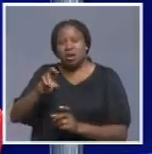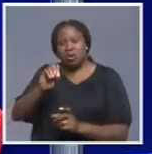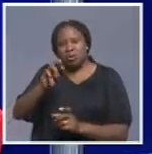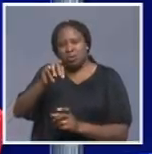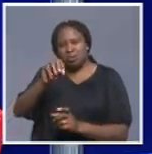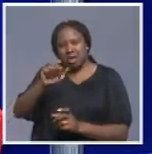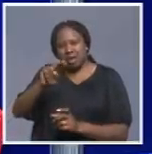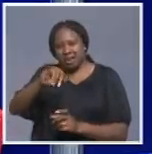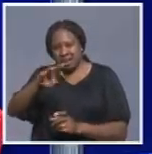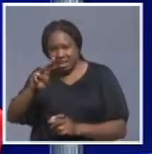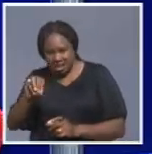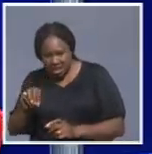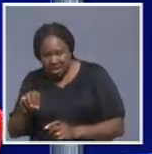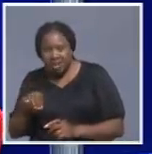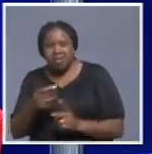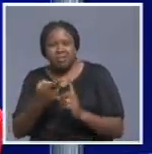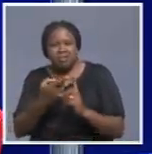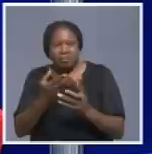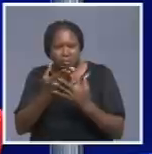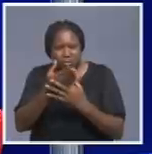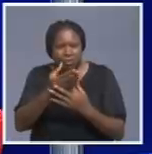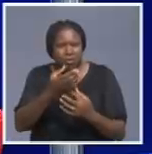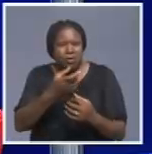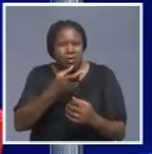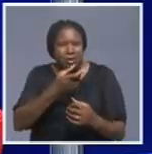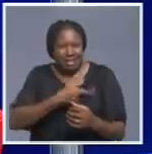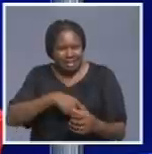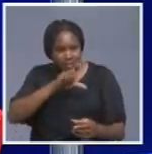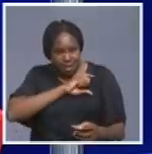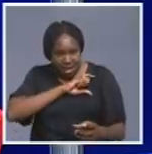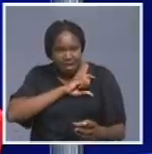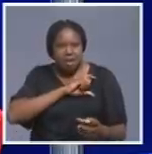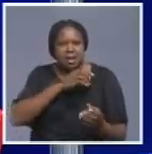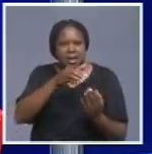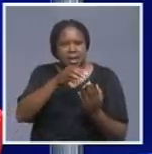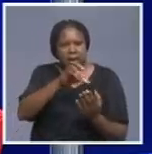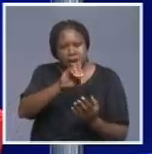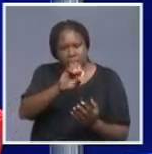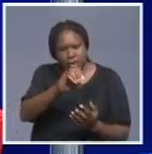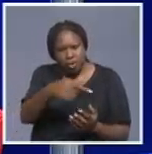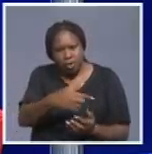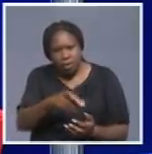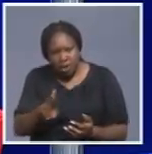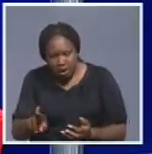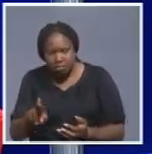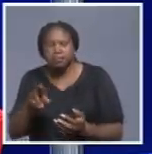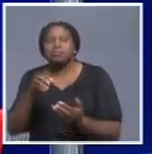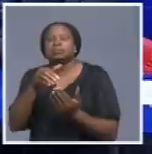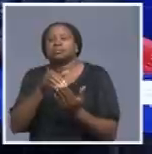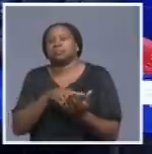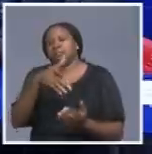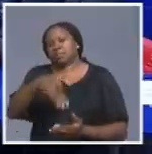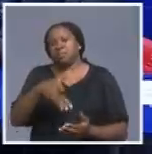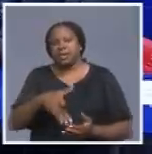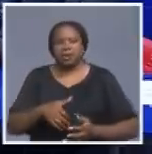through Spain, then Doha and then Namibia. So they are not Spanish citizens. And your final word to